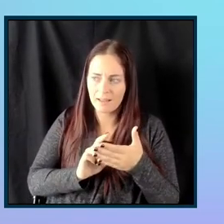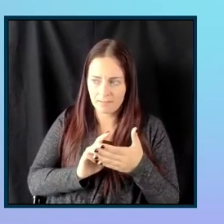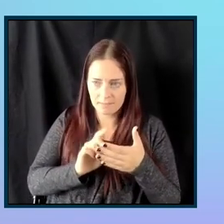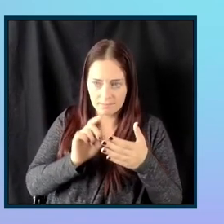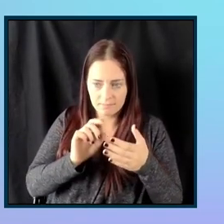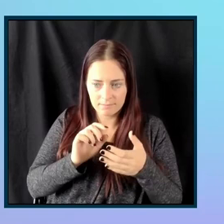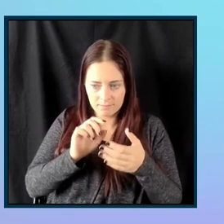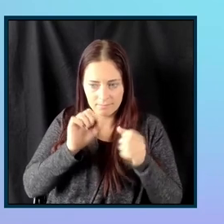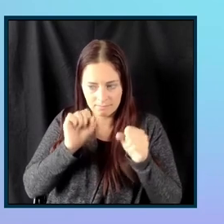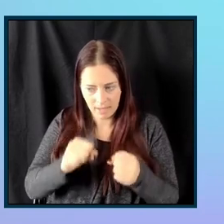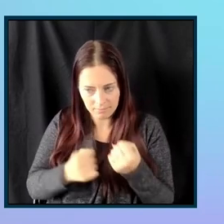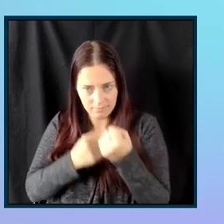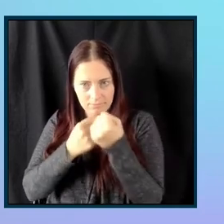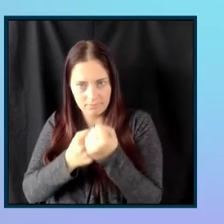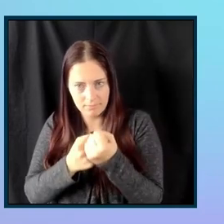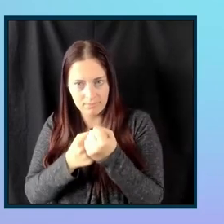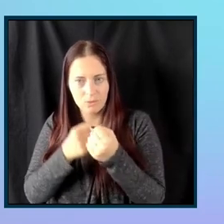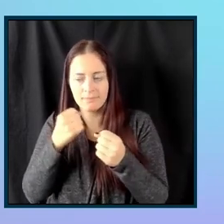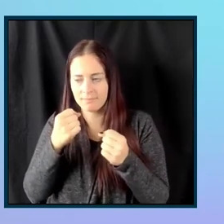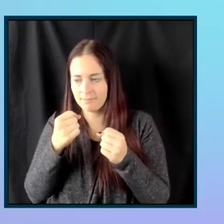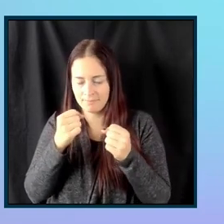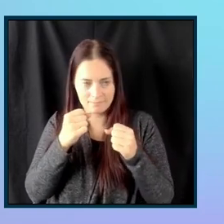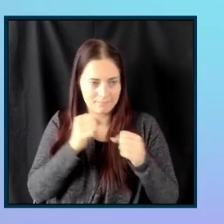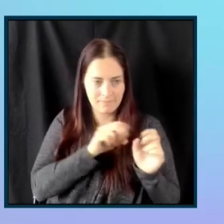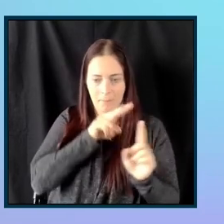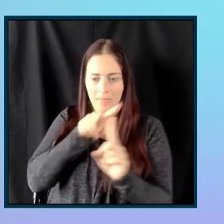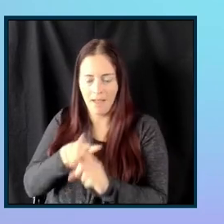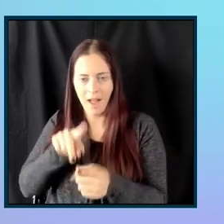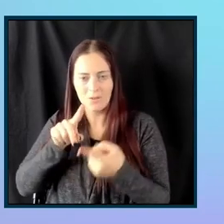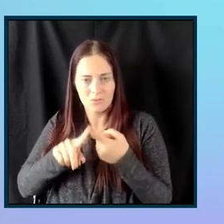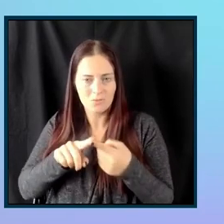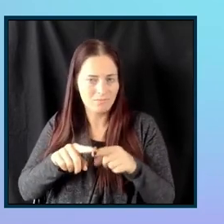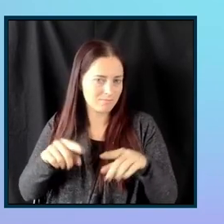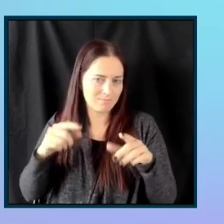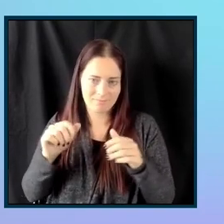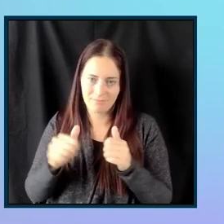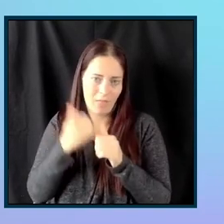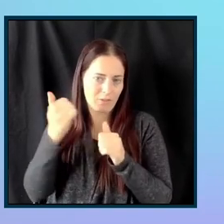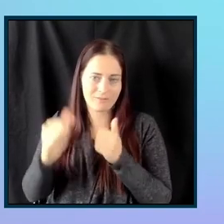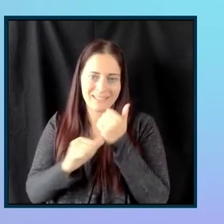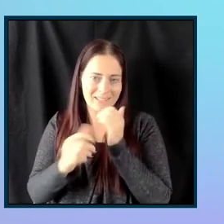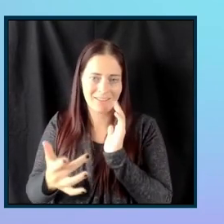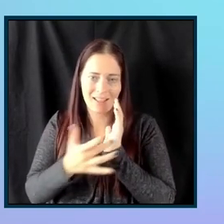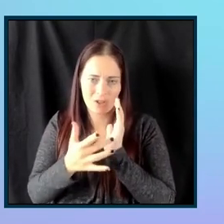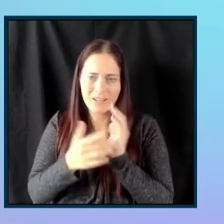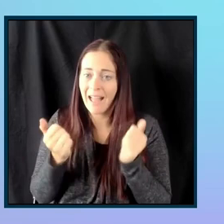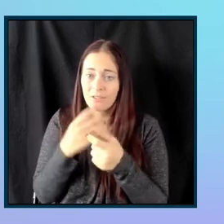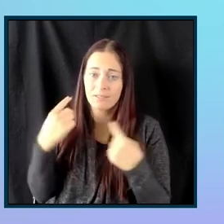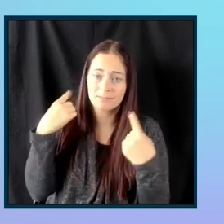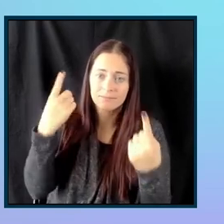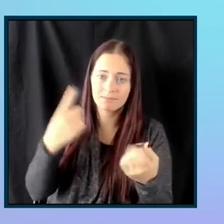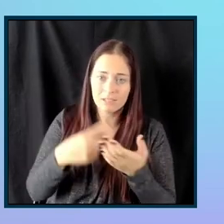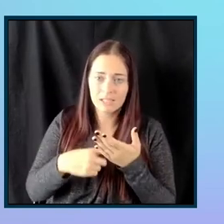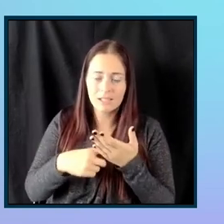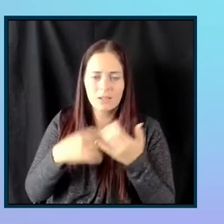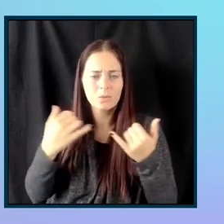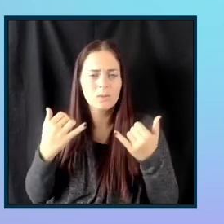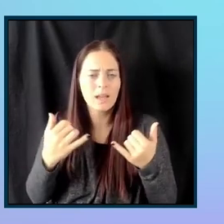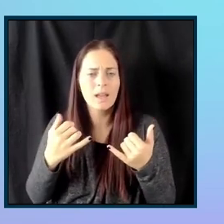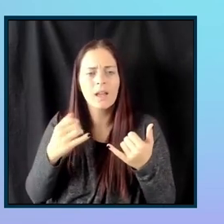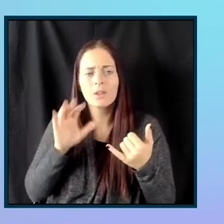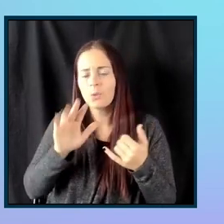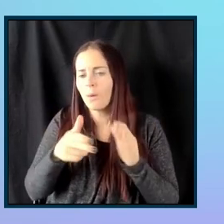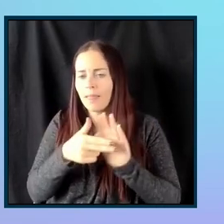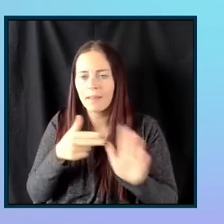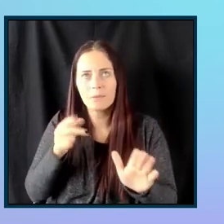implementation best practices. But keep in mind, everything that we've kind of discussed in this session, that you have visible labels,